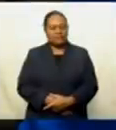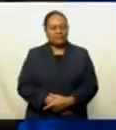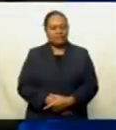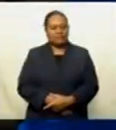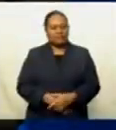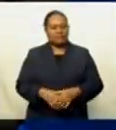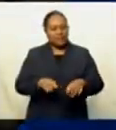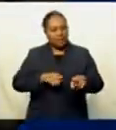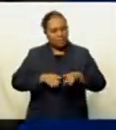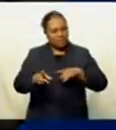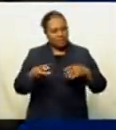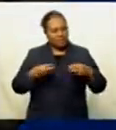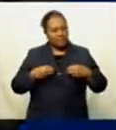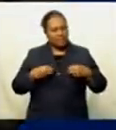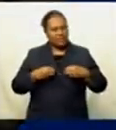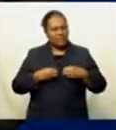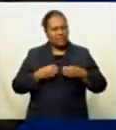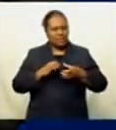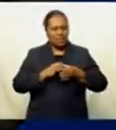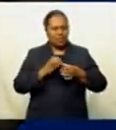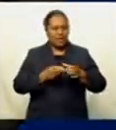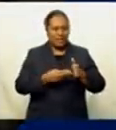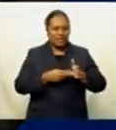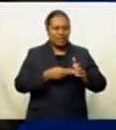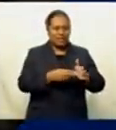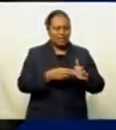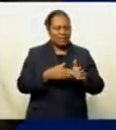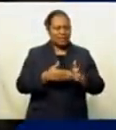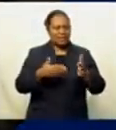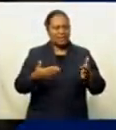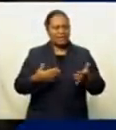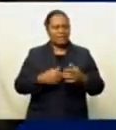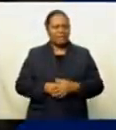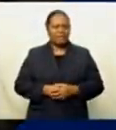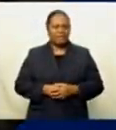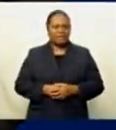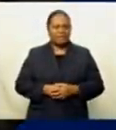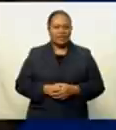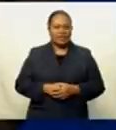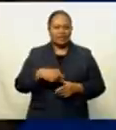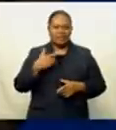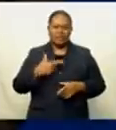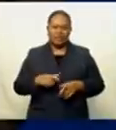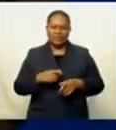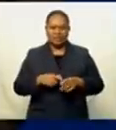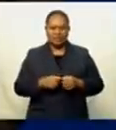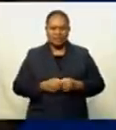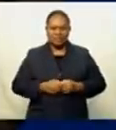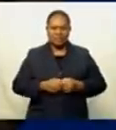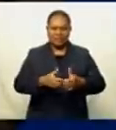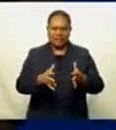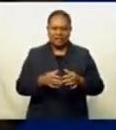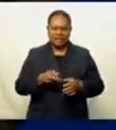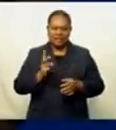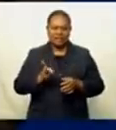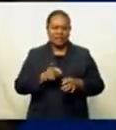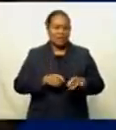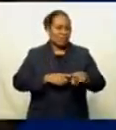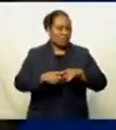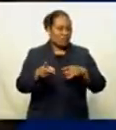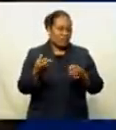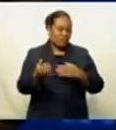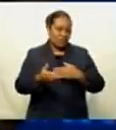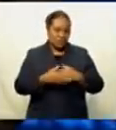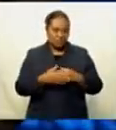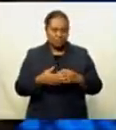The majority of business owners in Nandi are glad that certain restrictions have been eased for the Western Division. A number of shops that